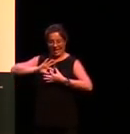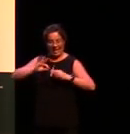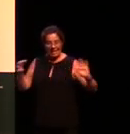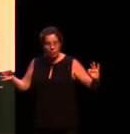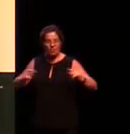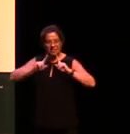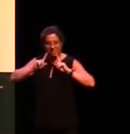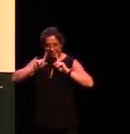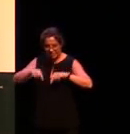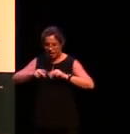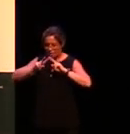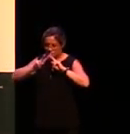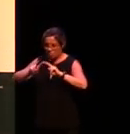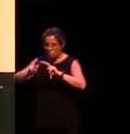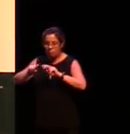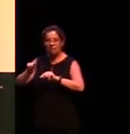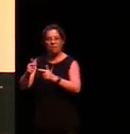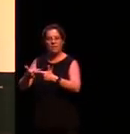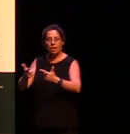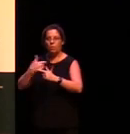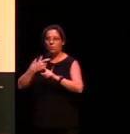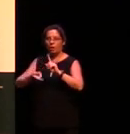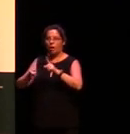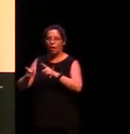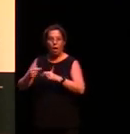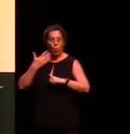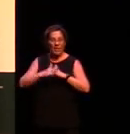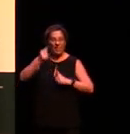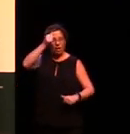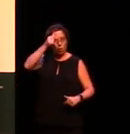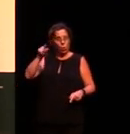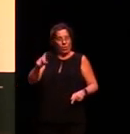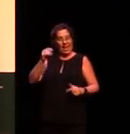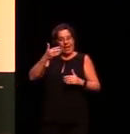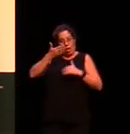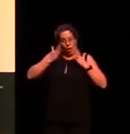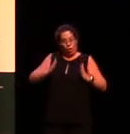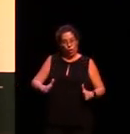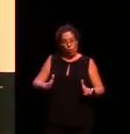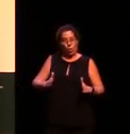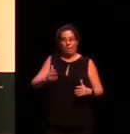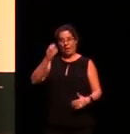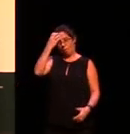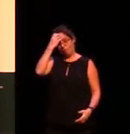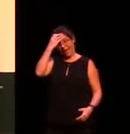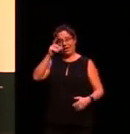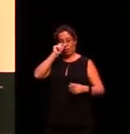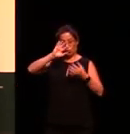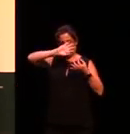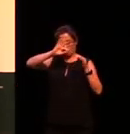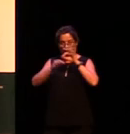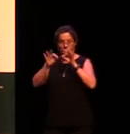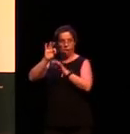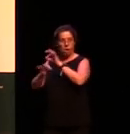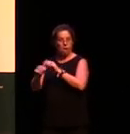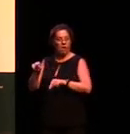and revealing the way they worked we would never have known that human brains could do language in this way if we hadn't